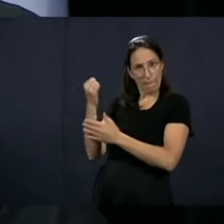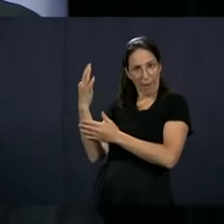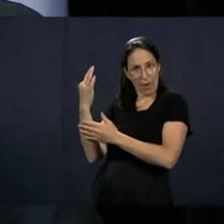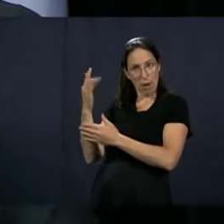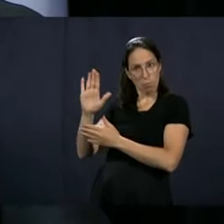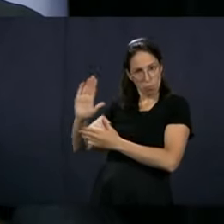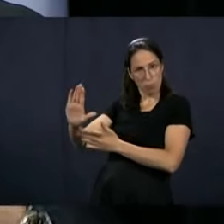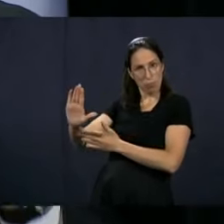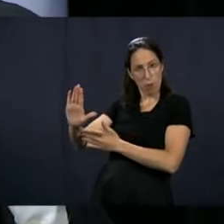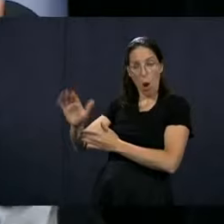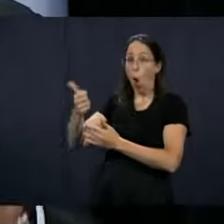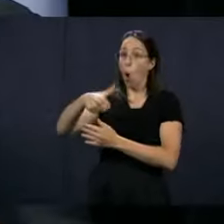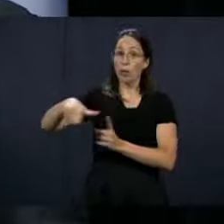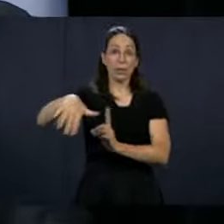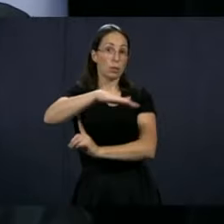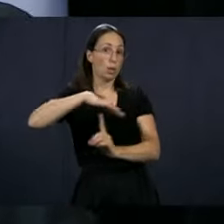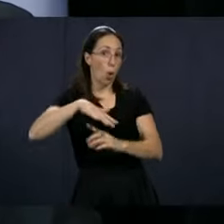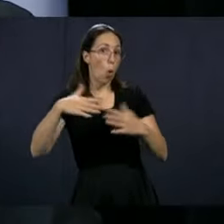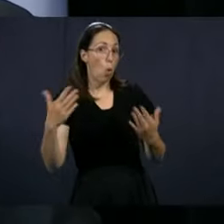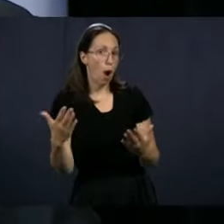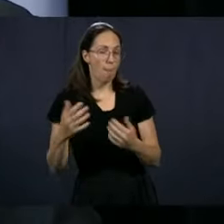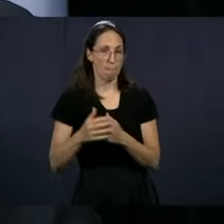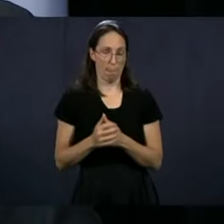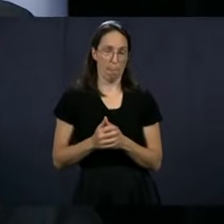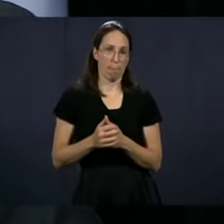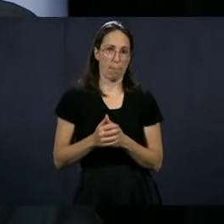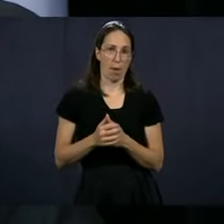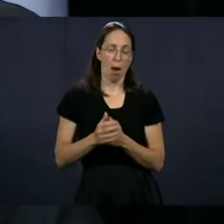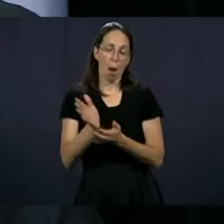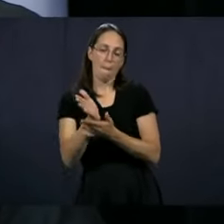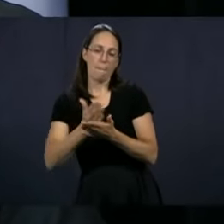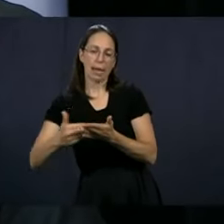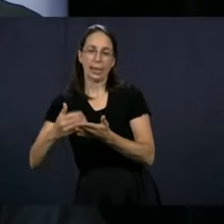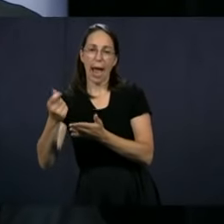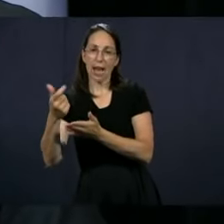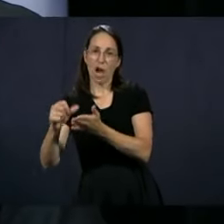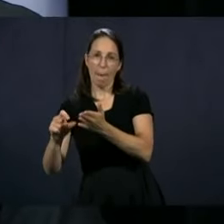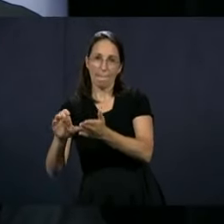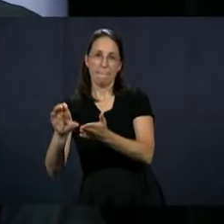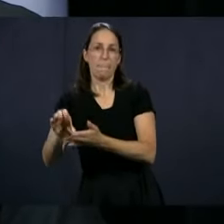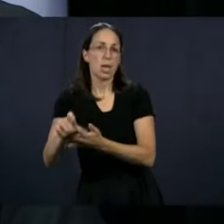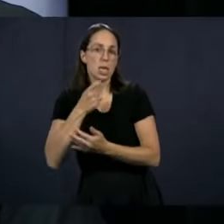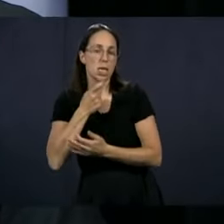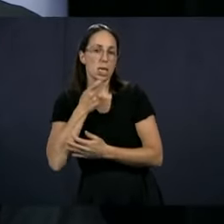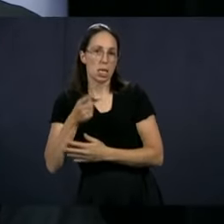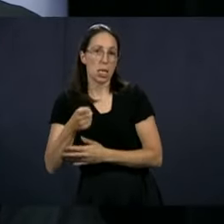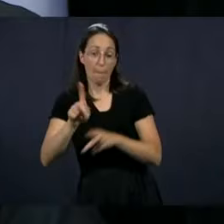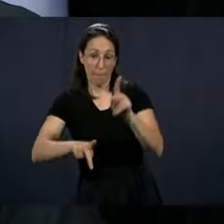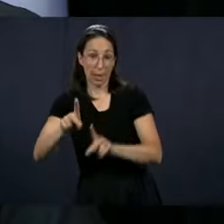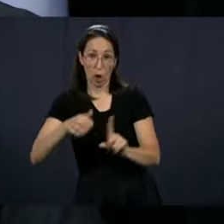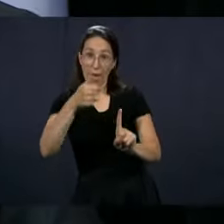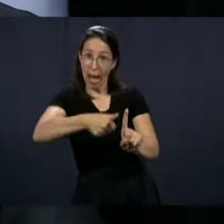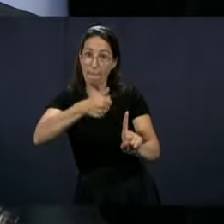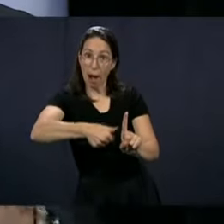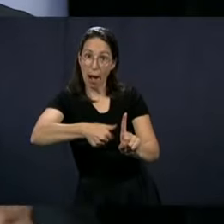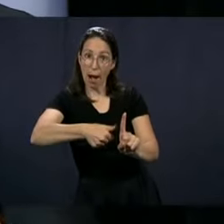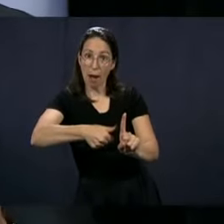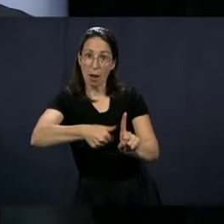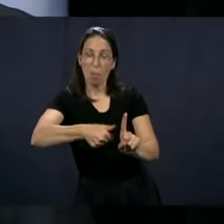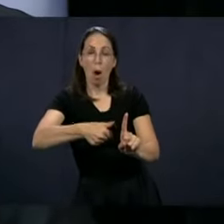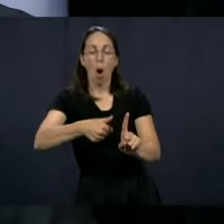spots in the private sector. And in certain cases, there's a contribution that comes from